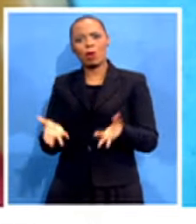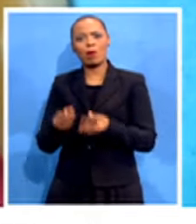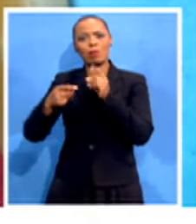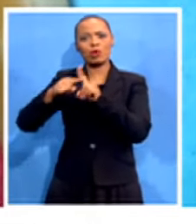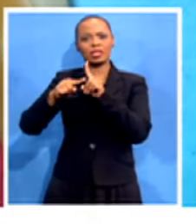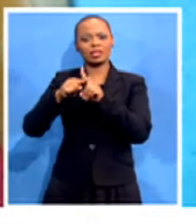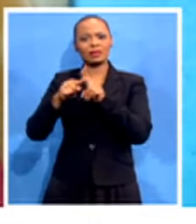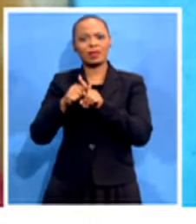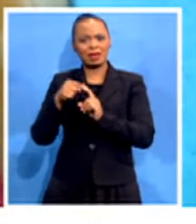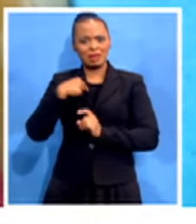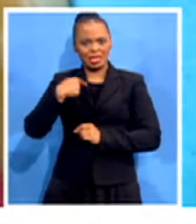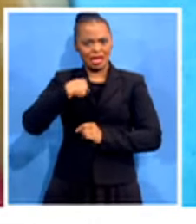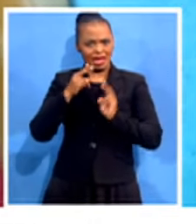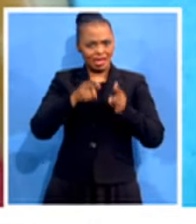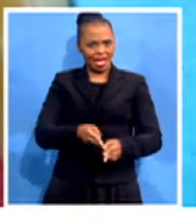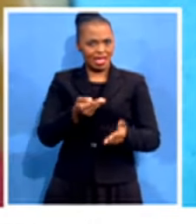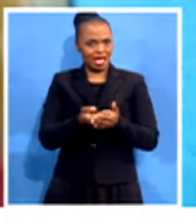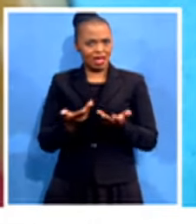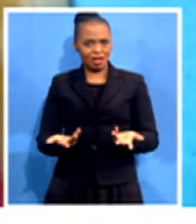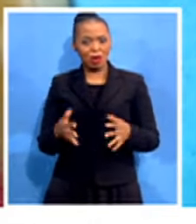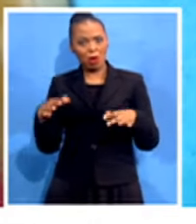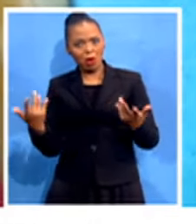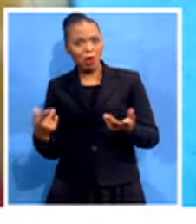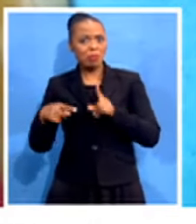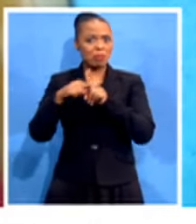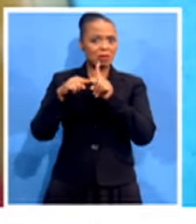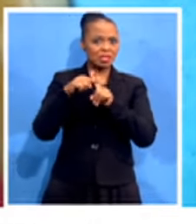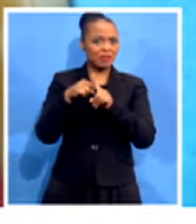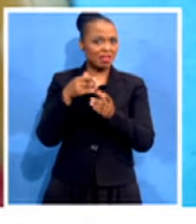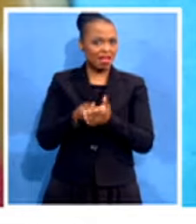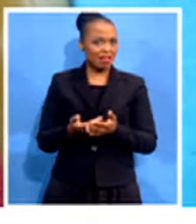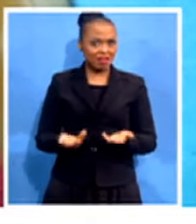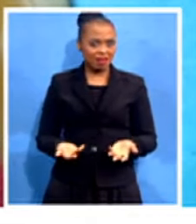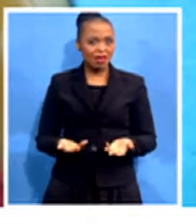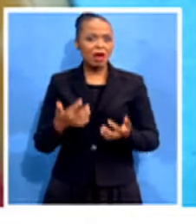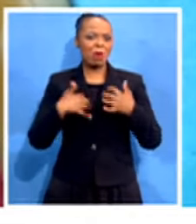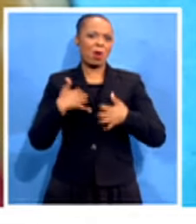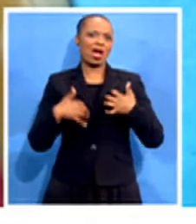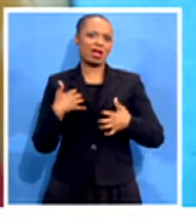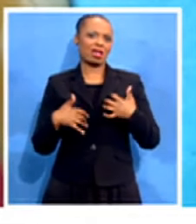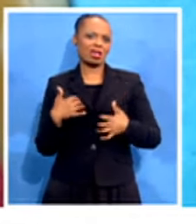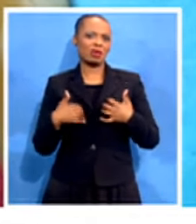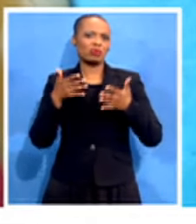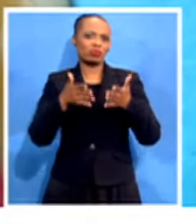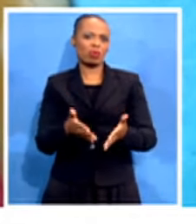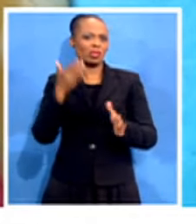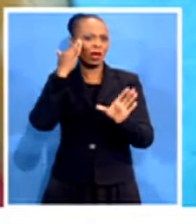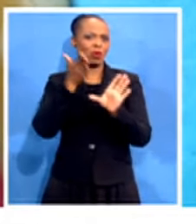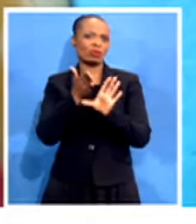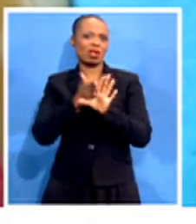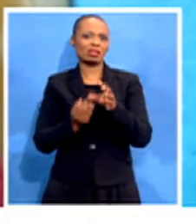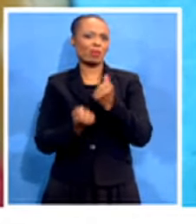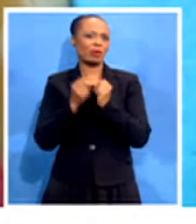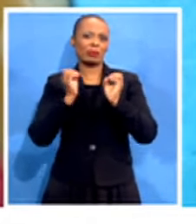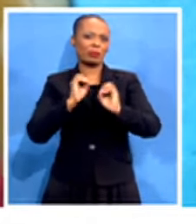am I going to be the next person to die? Am I going to be the next person to get infected? And during that process, there were no psychological support